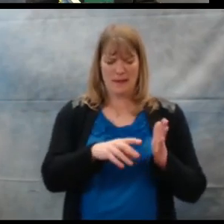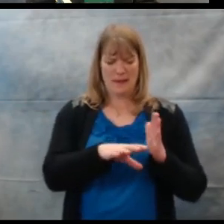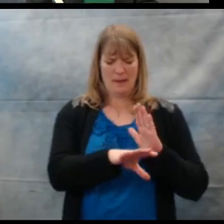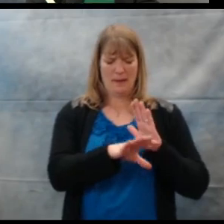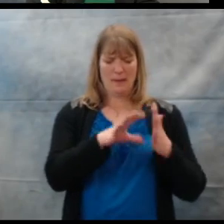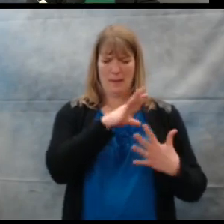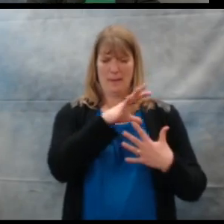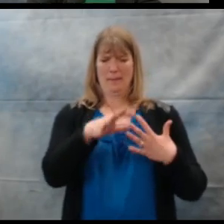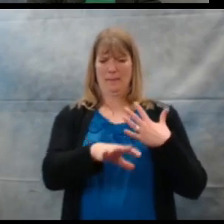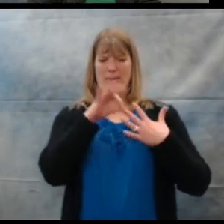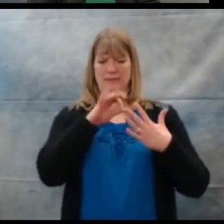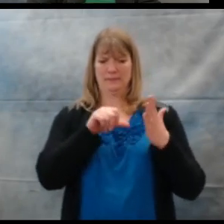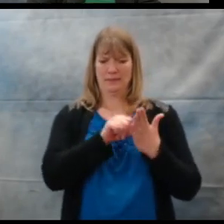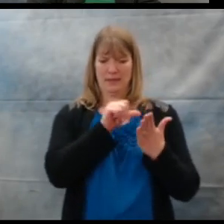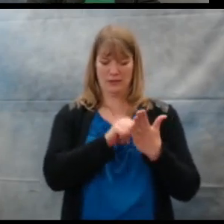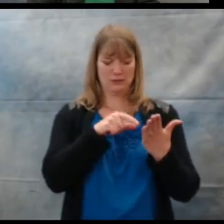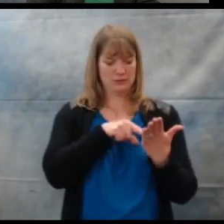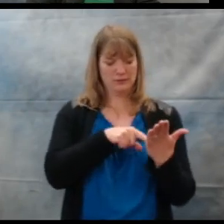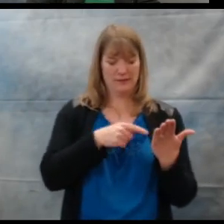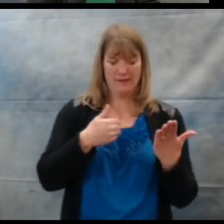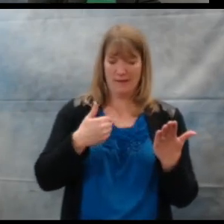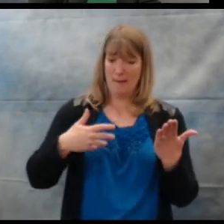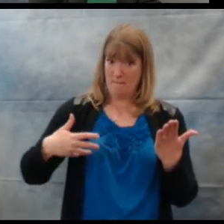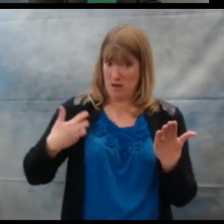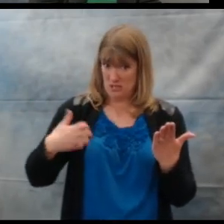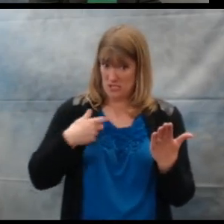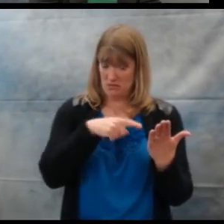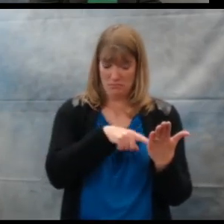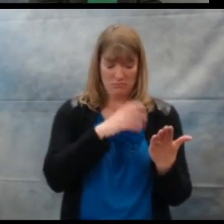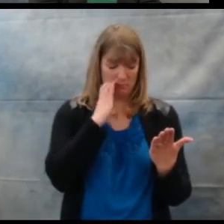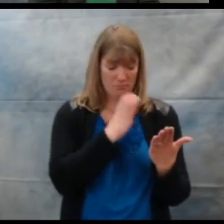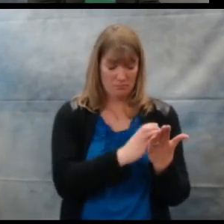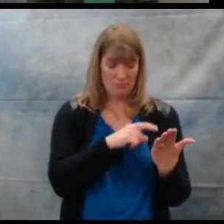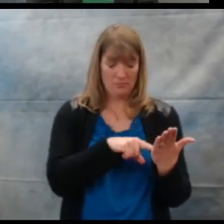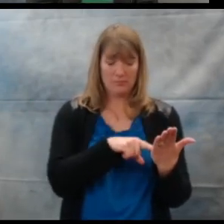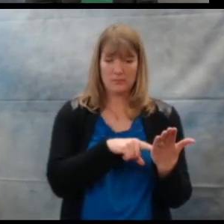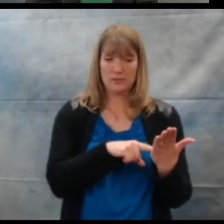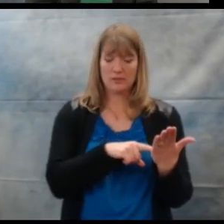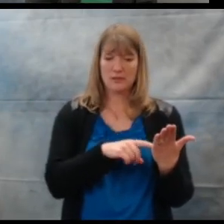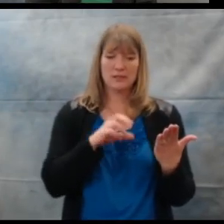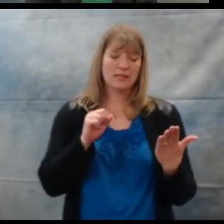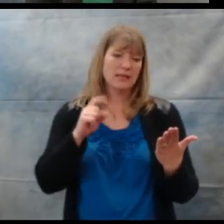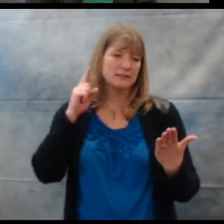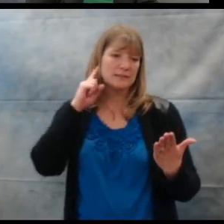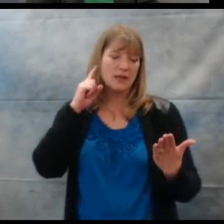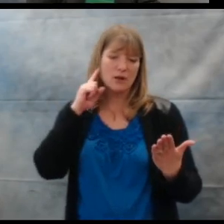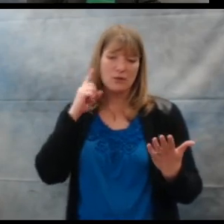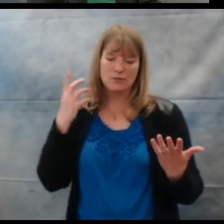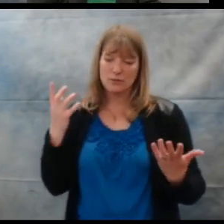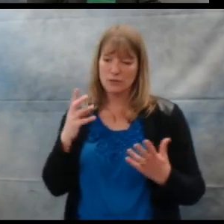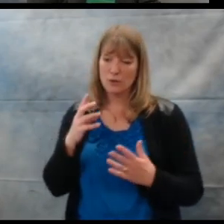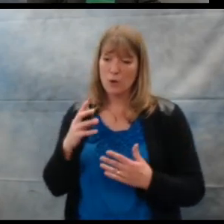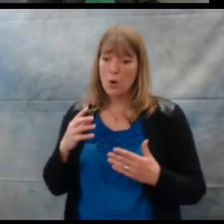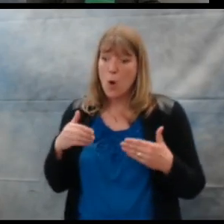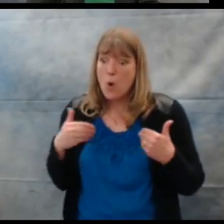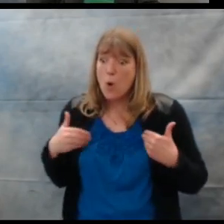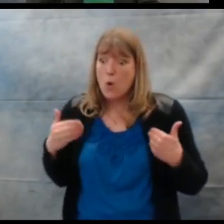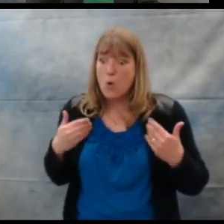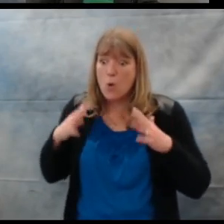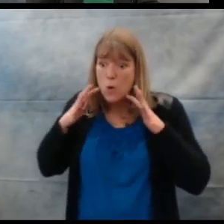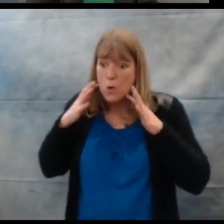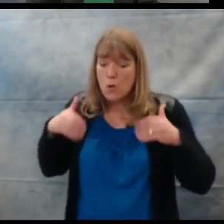is a monkey. You can use the sound of